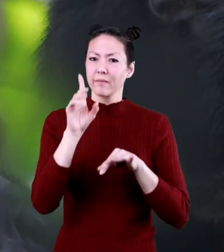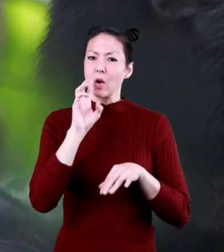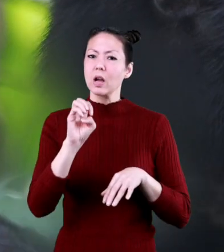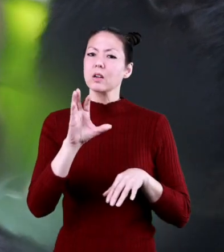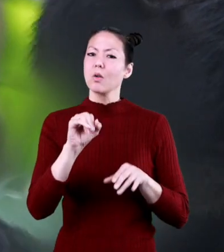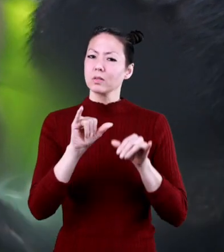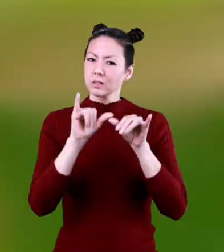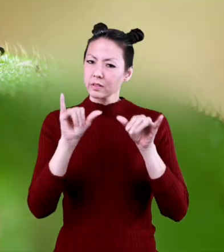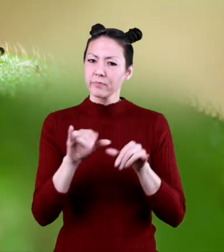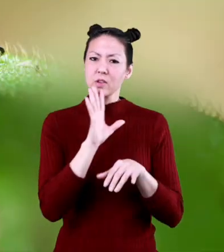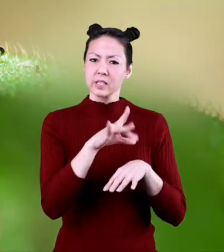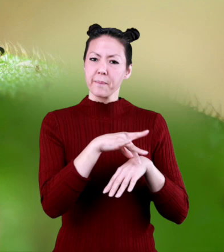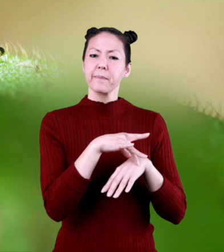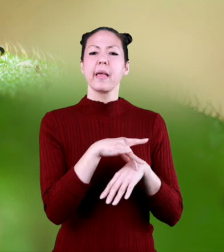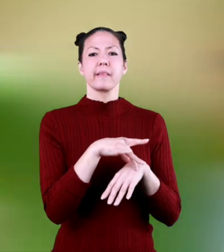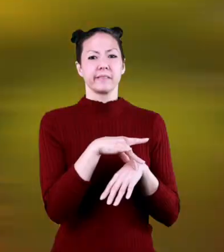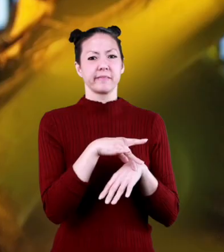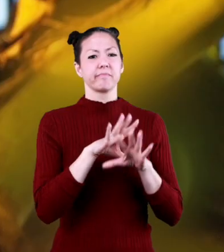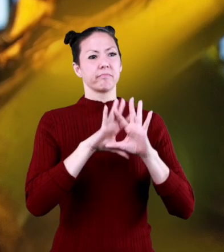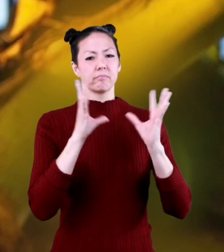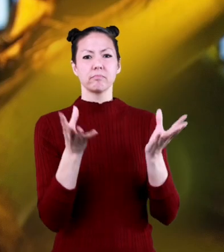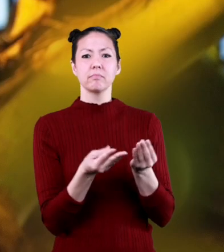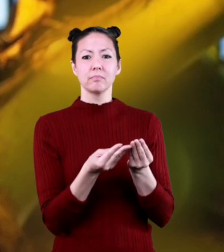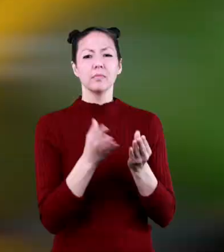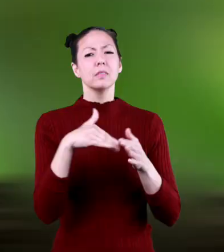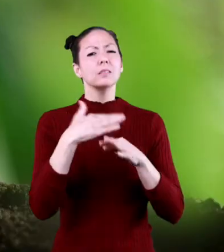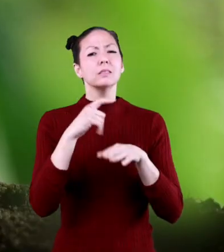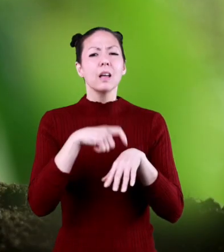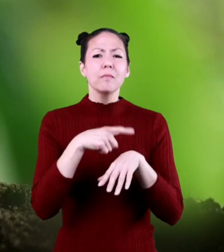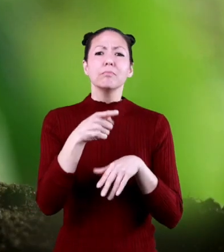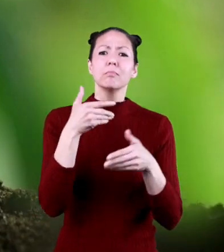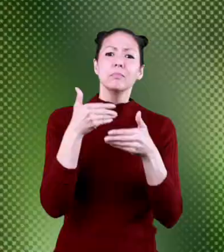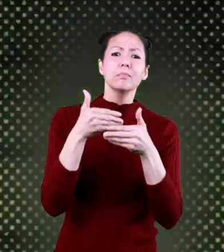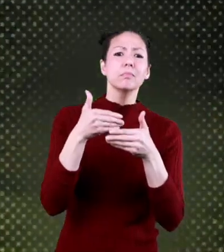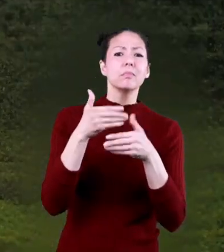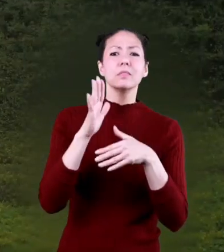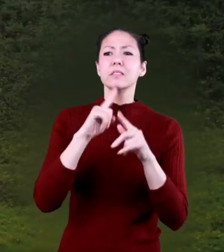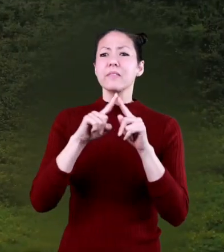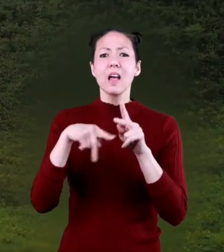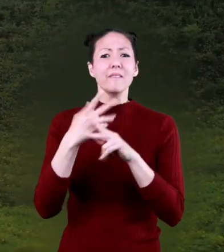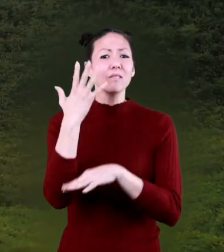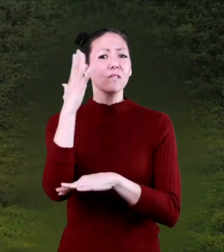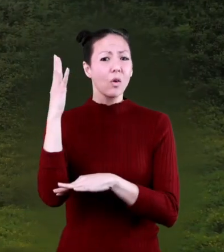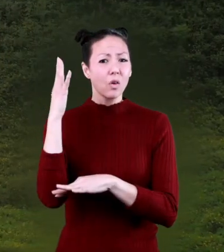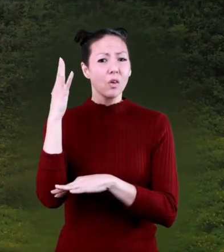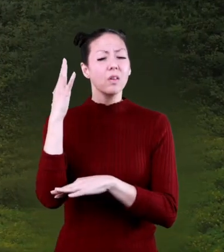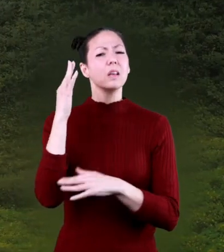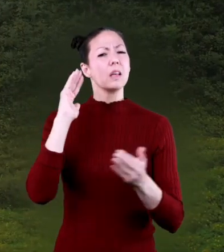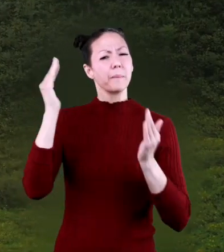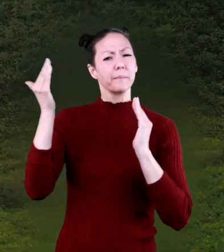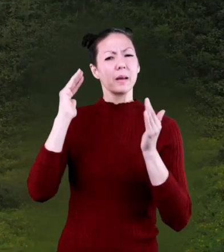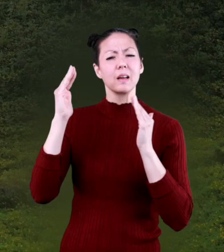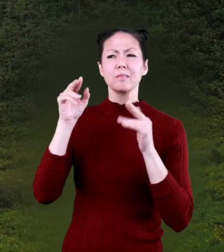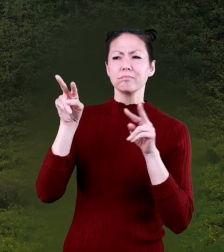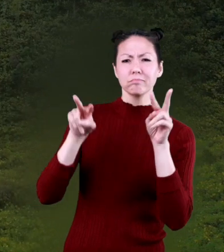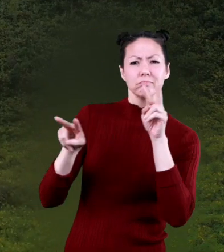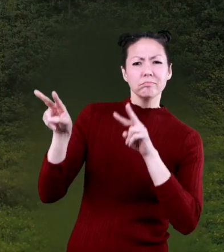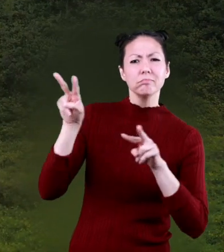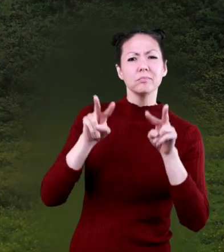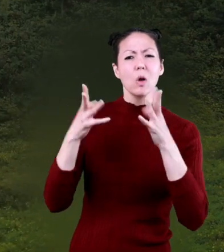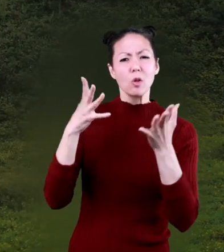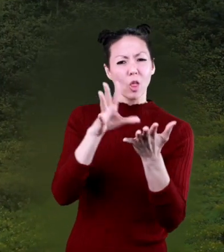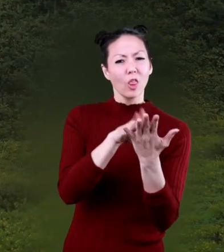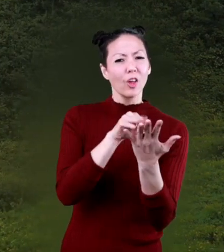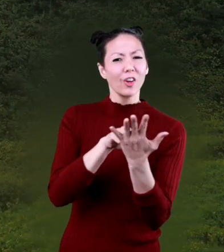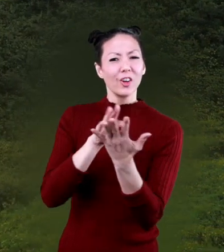vital part of the planet's ecosystem. The next time you are near another kind of forest, you can compare